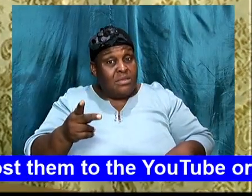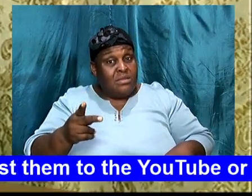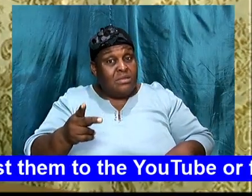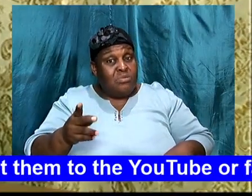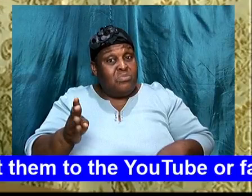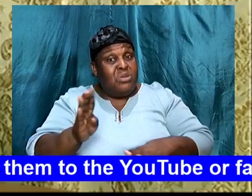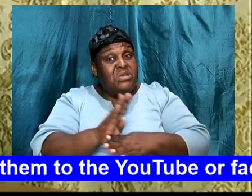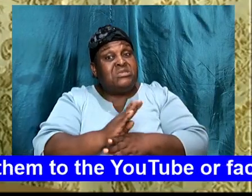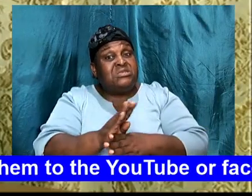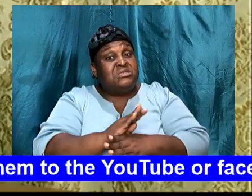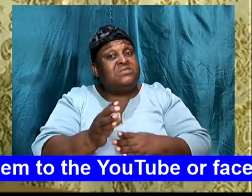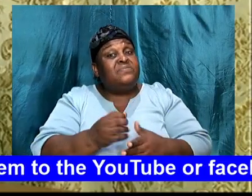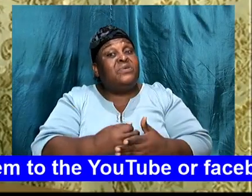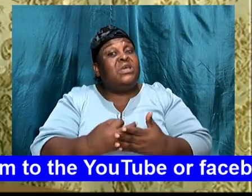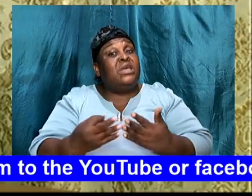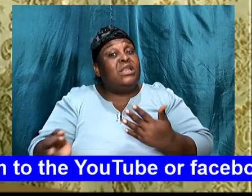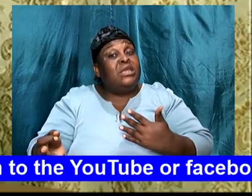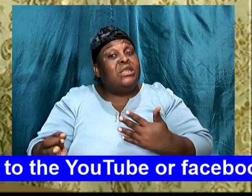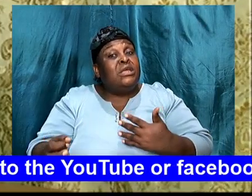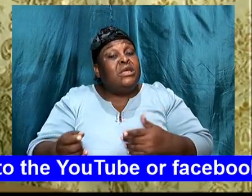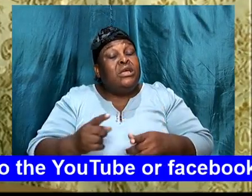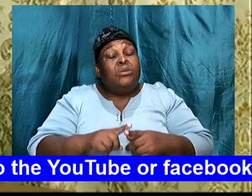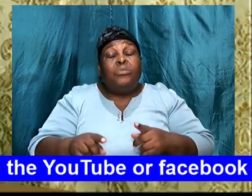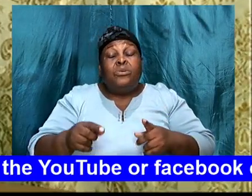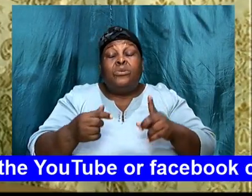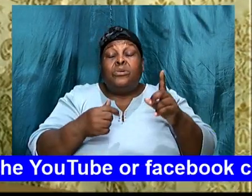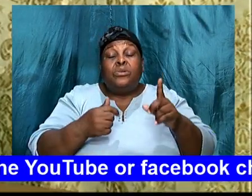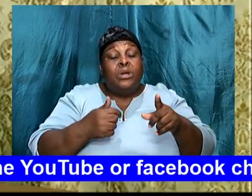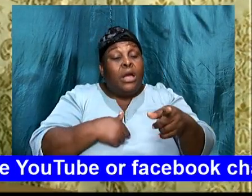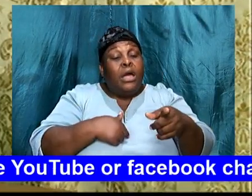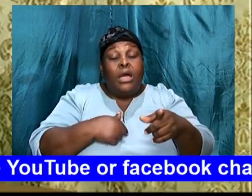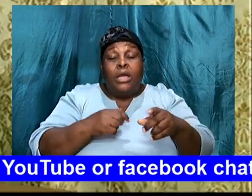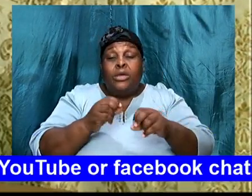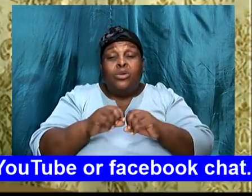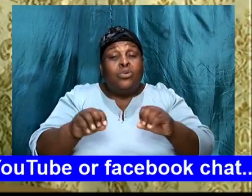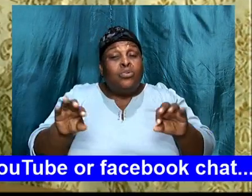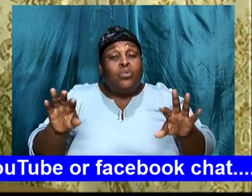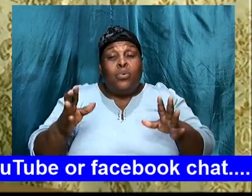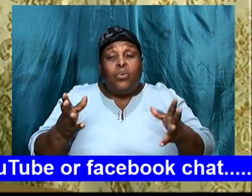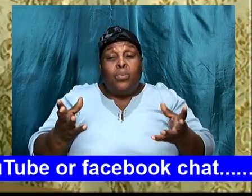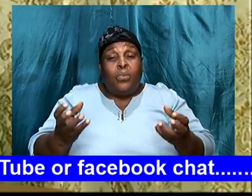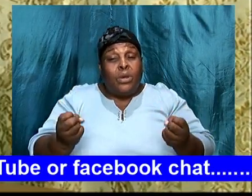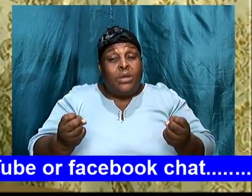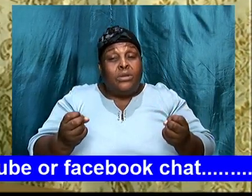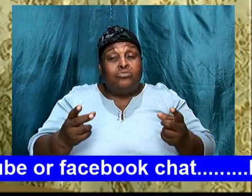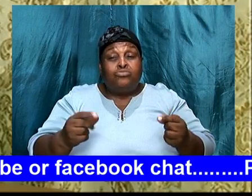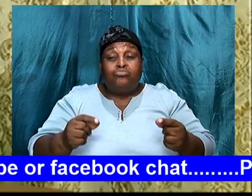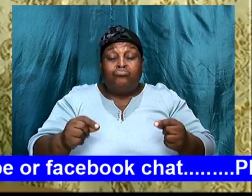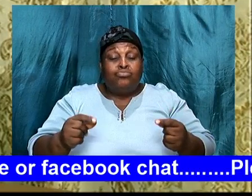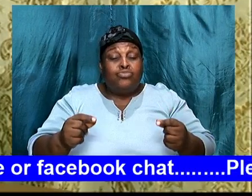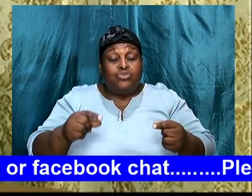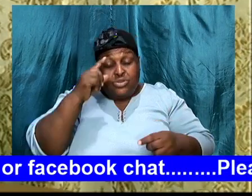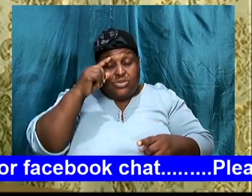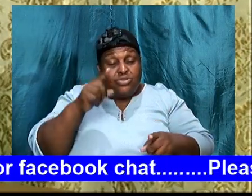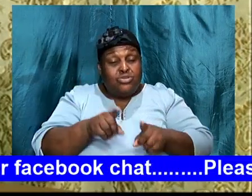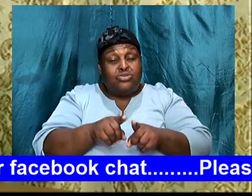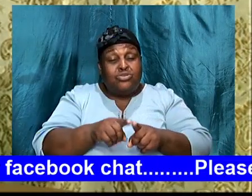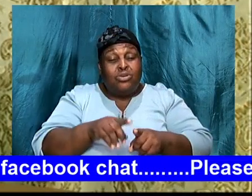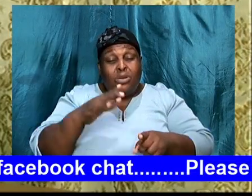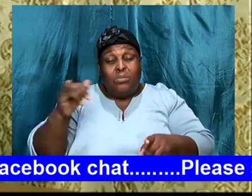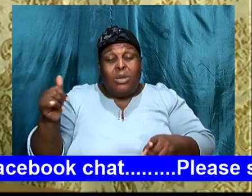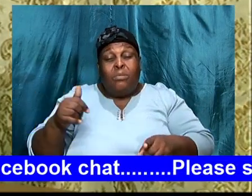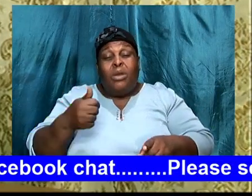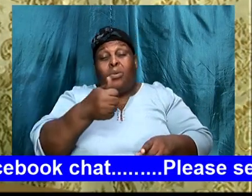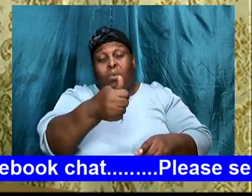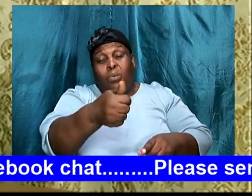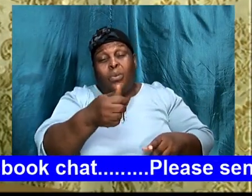but I am still, I don't want to make, the decision by myself, or off my own will. I want God, to, to lead, and,